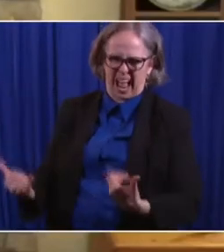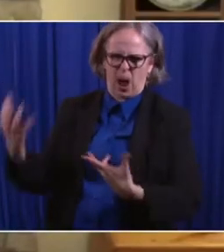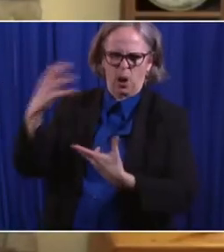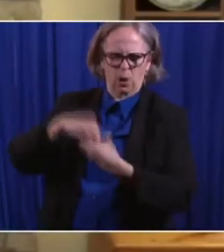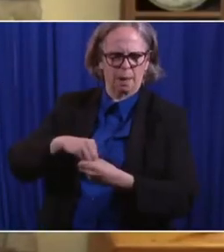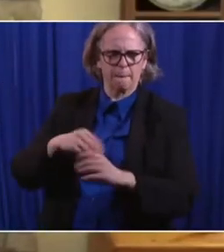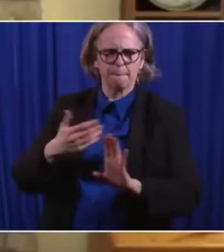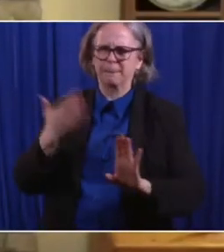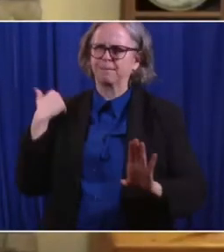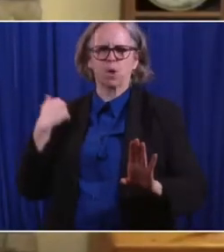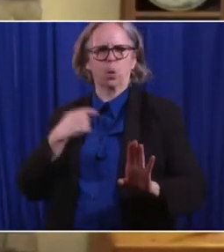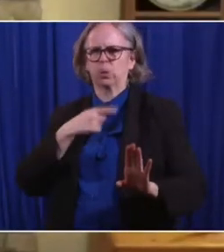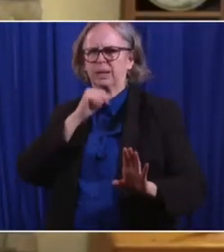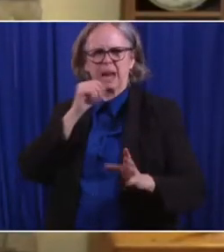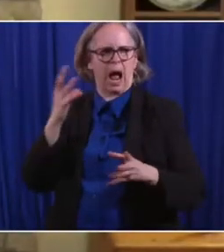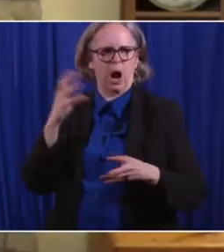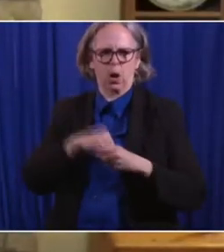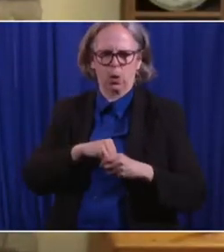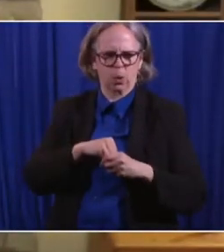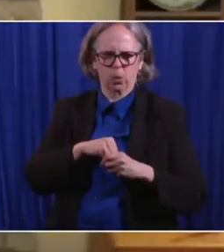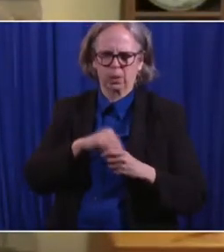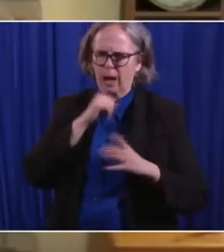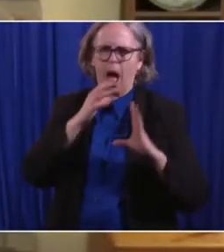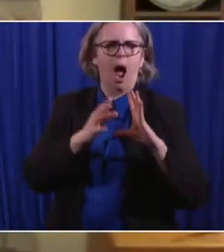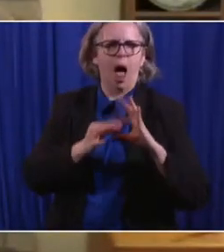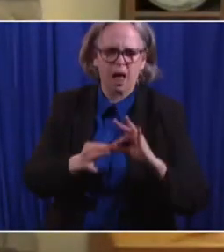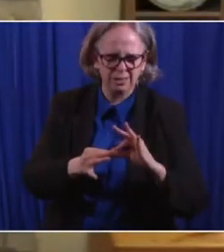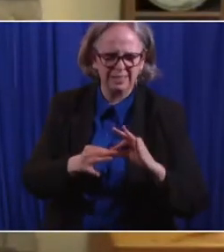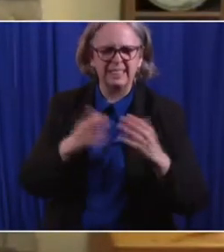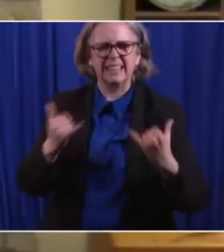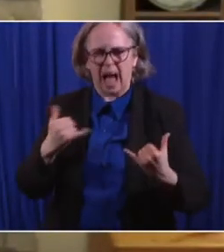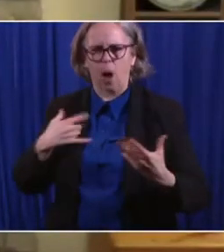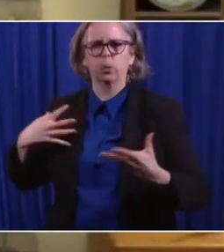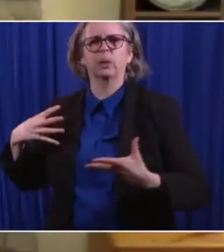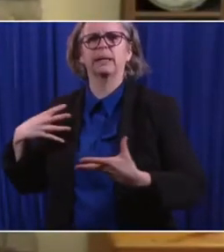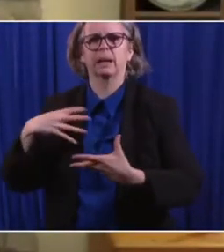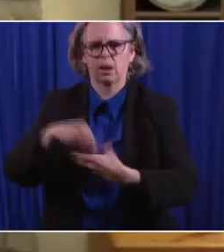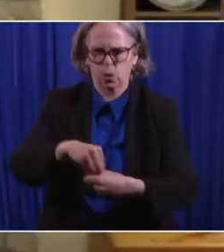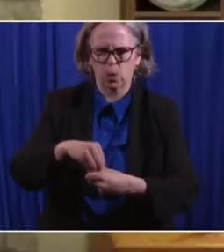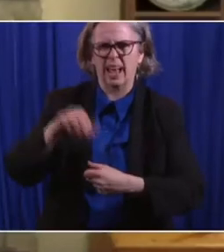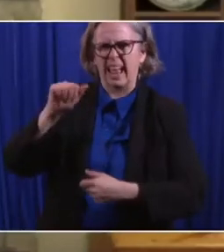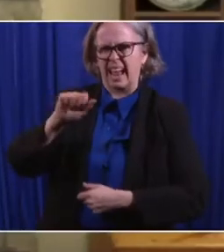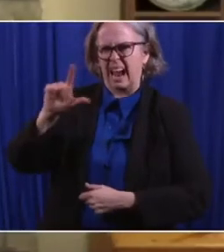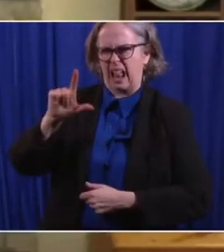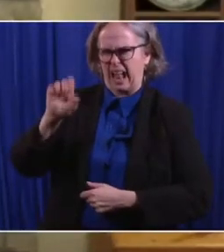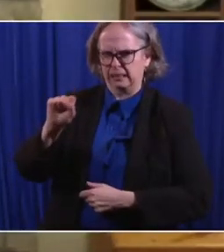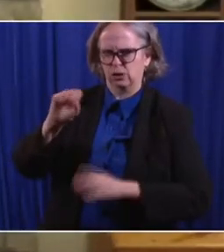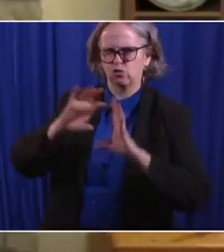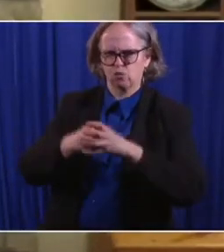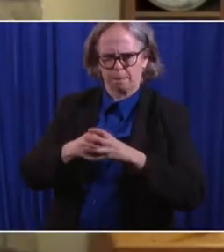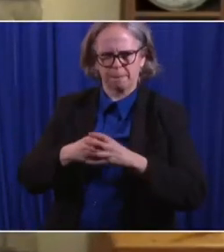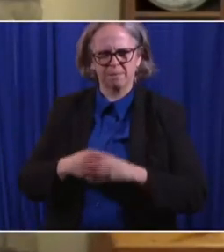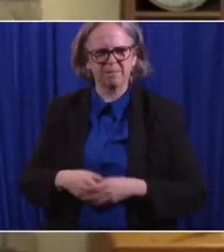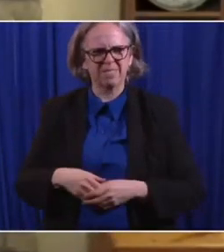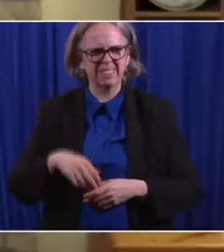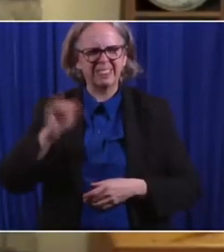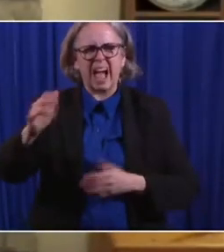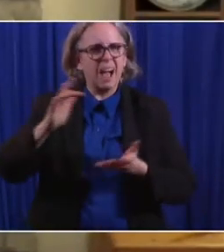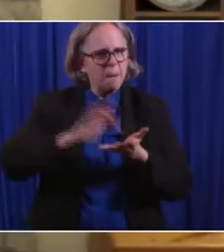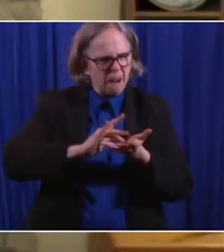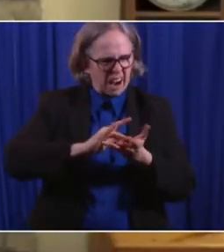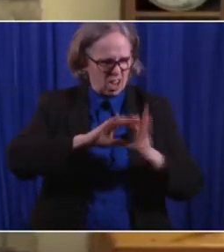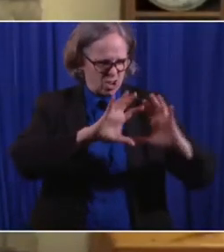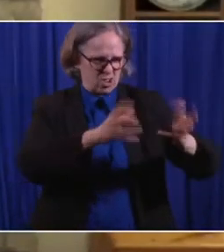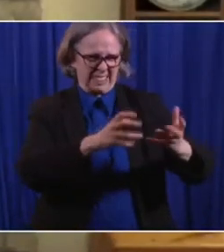that out today in response to some questions that I have received. Again, these are medical conditions that increase the risk of severe